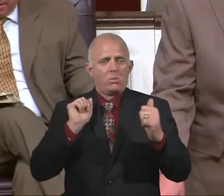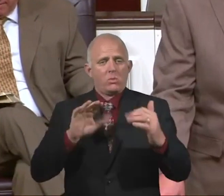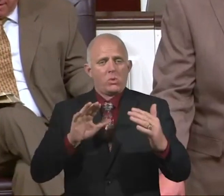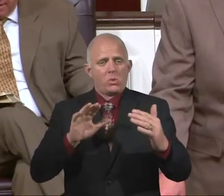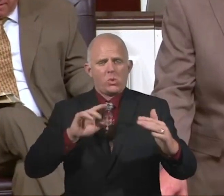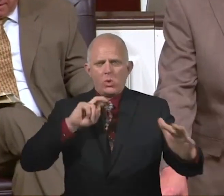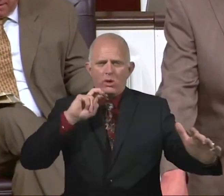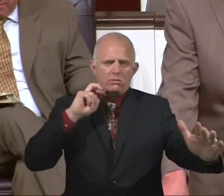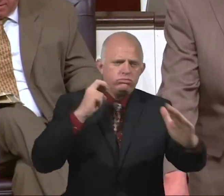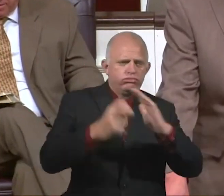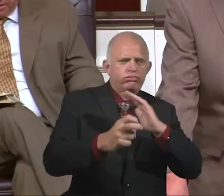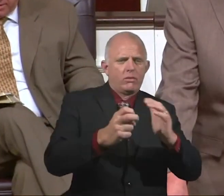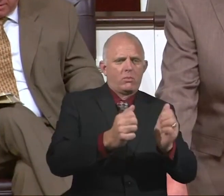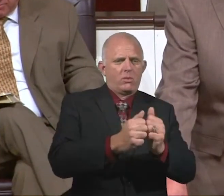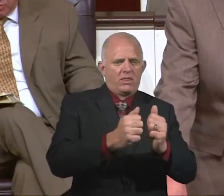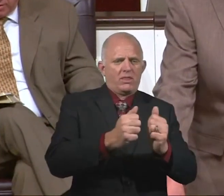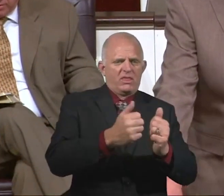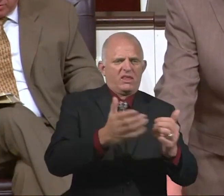of this life.